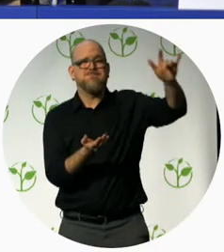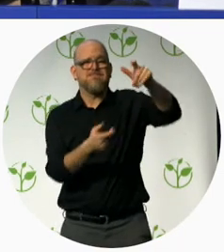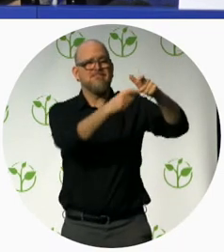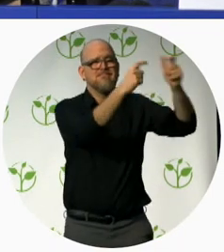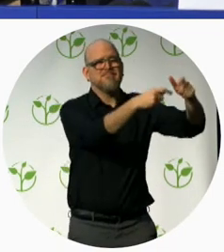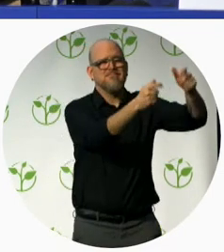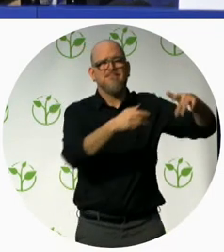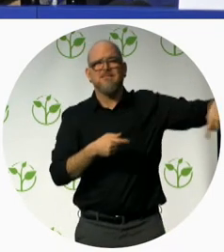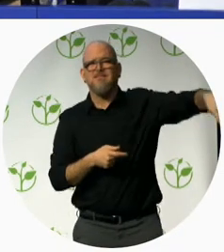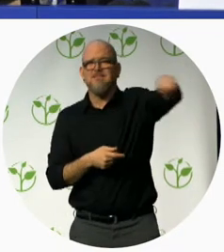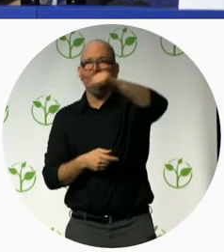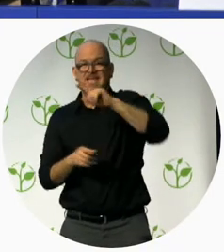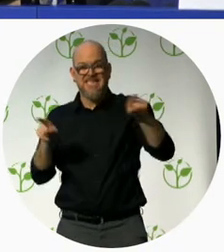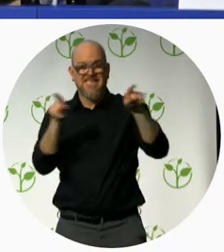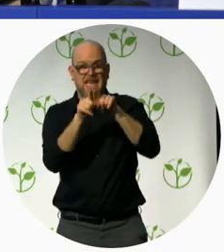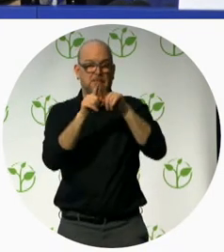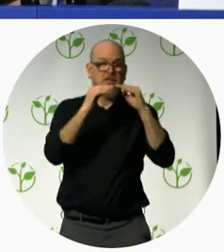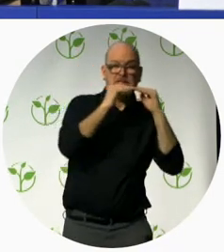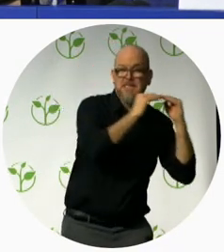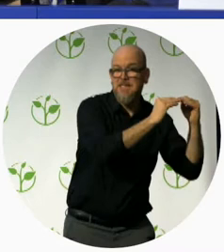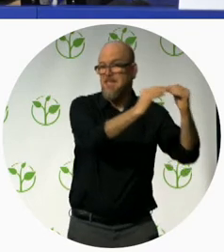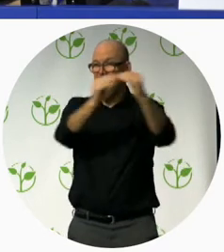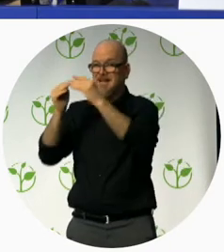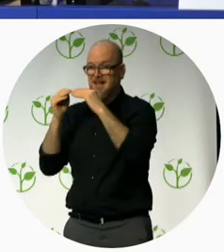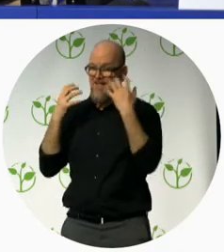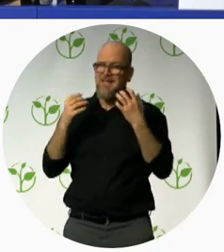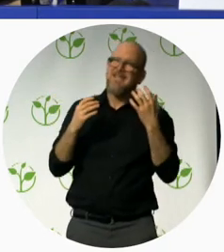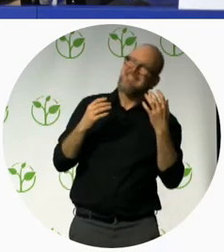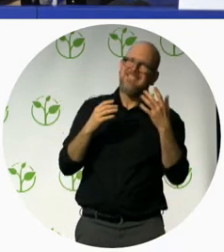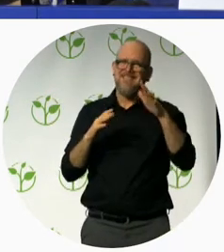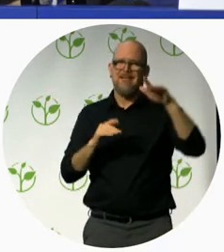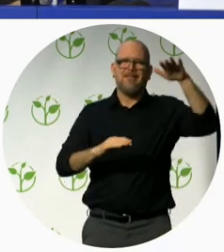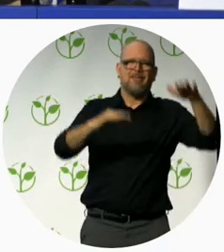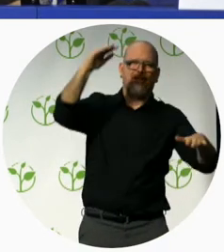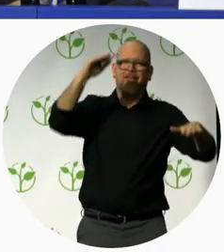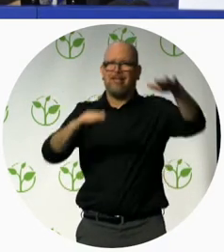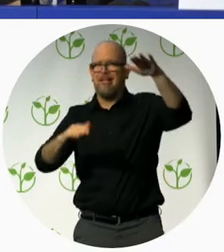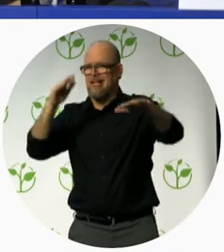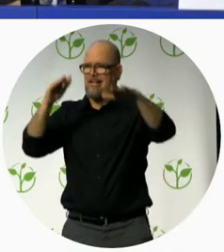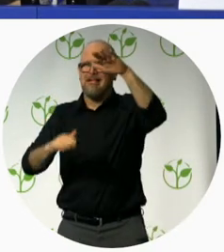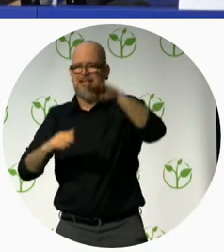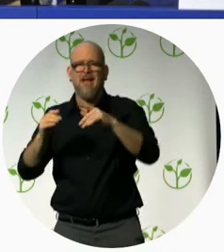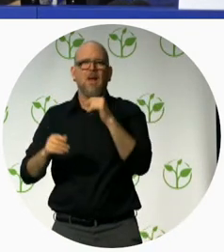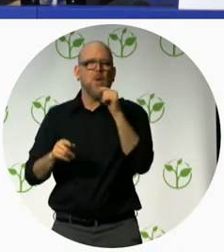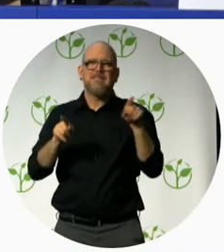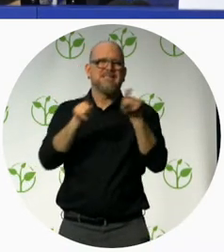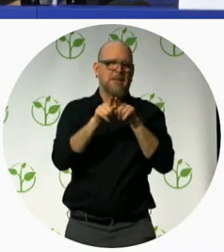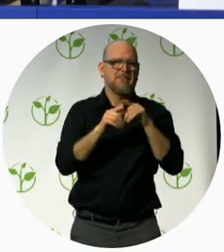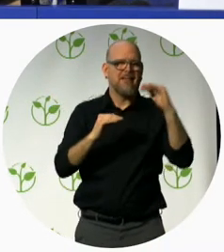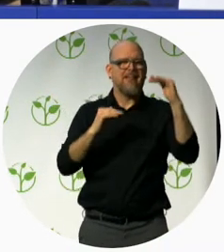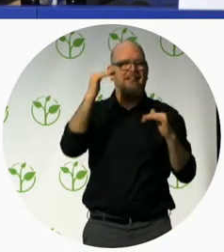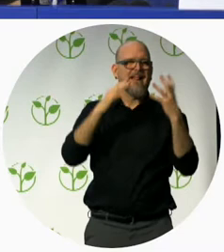standards on this issue applying to hospitals and medical centers we decided to study the policy